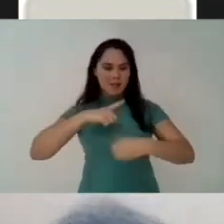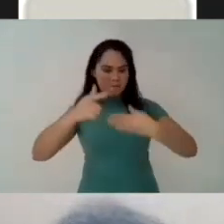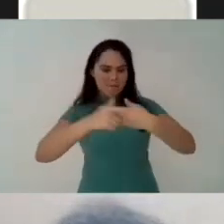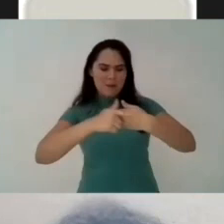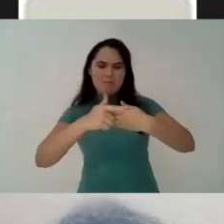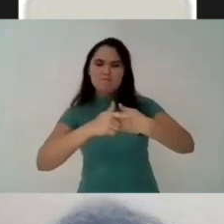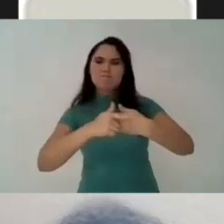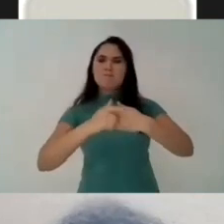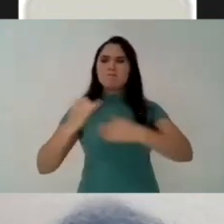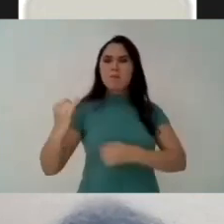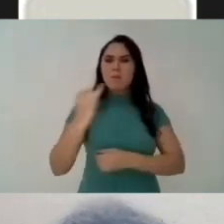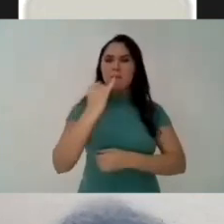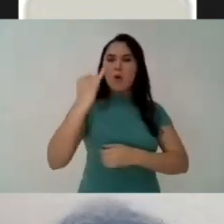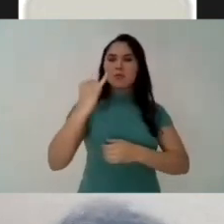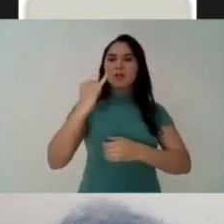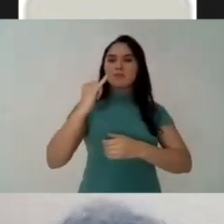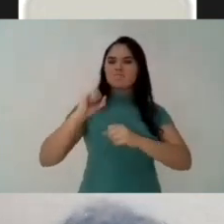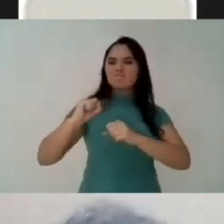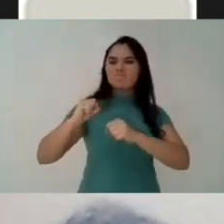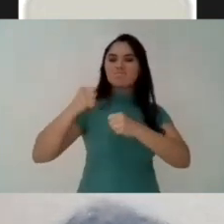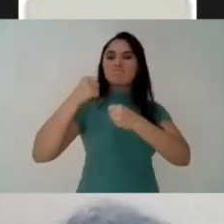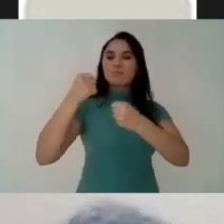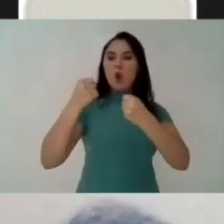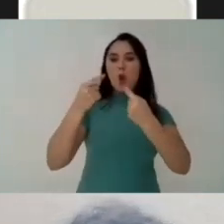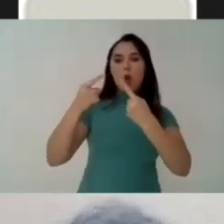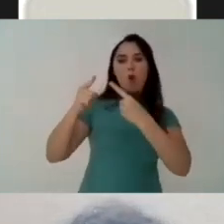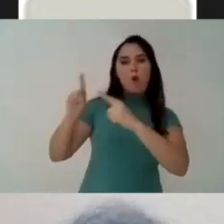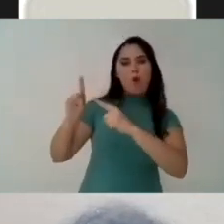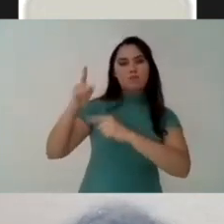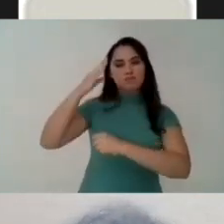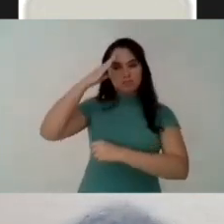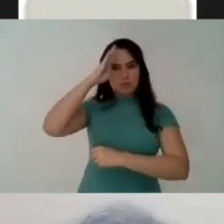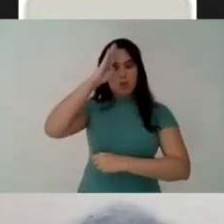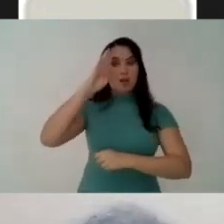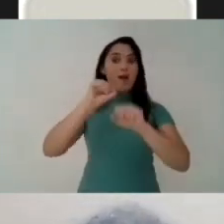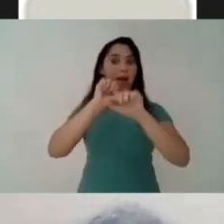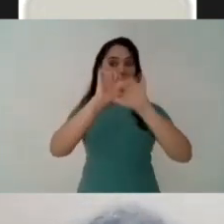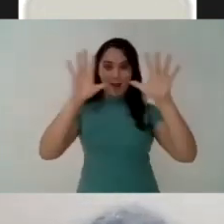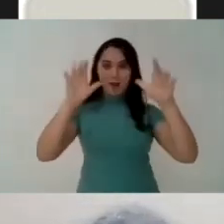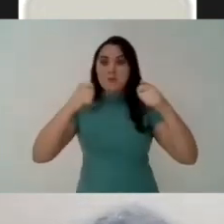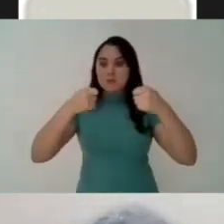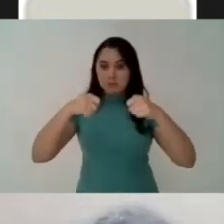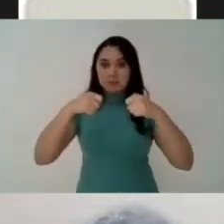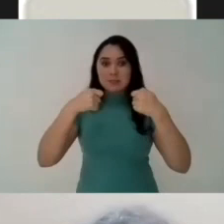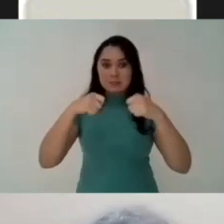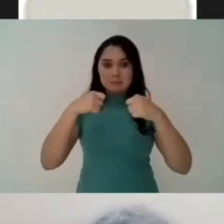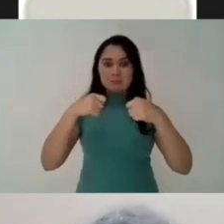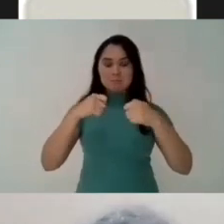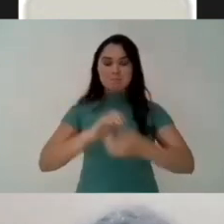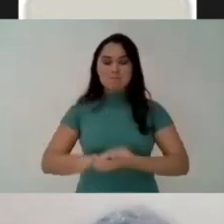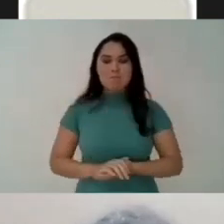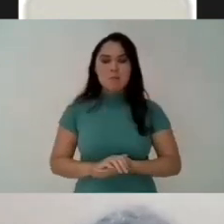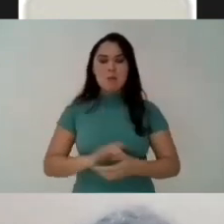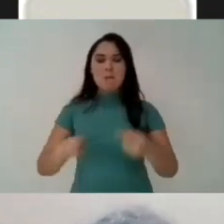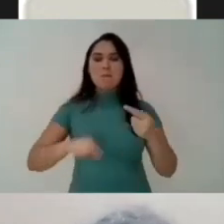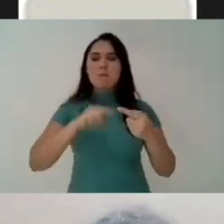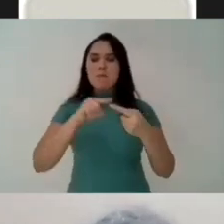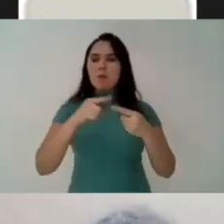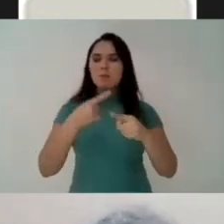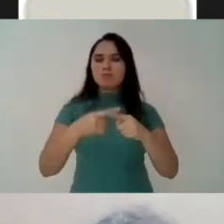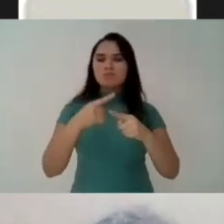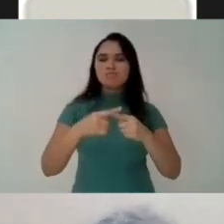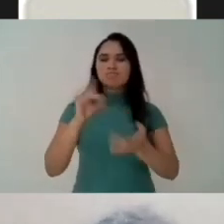director of University Federal of Rio de Janeiro said that the university could